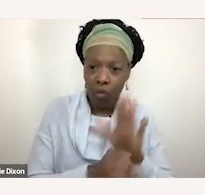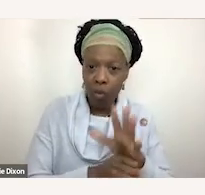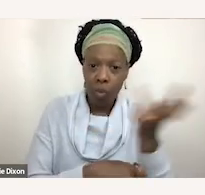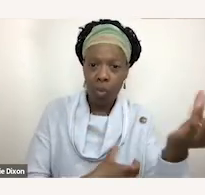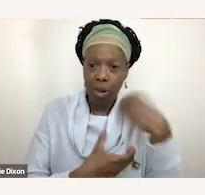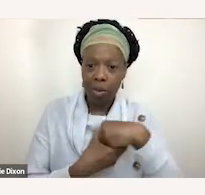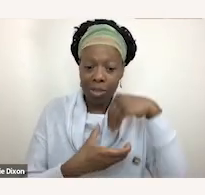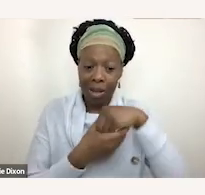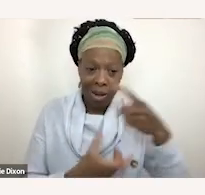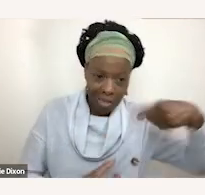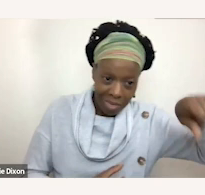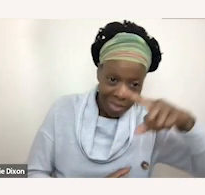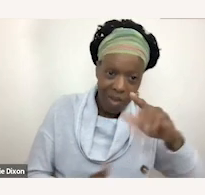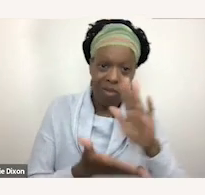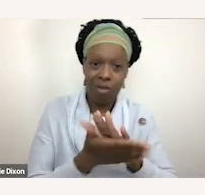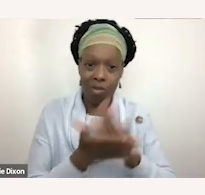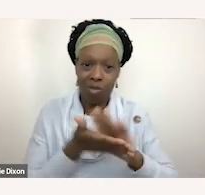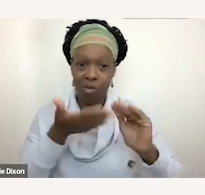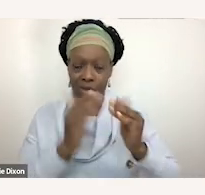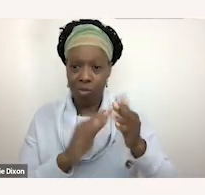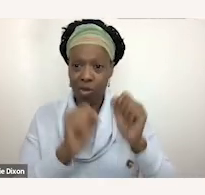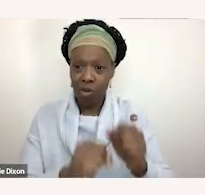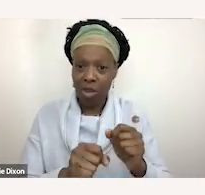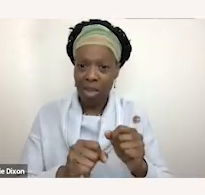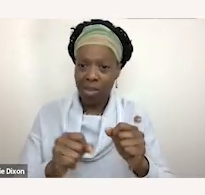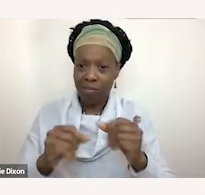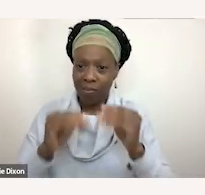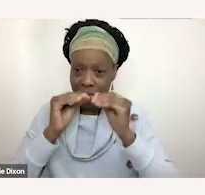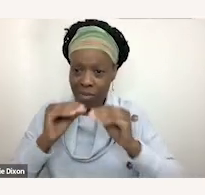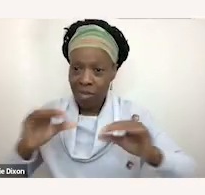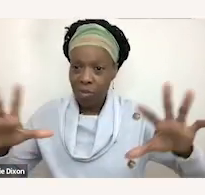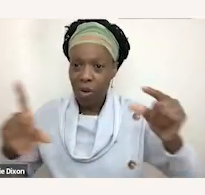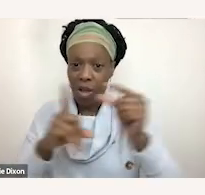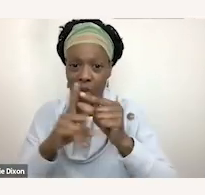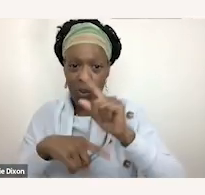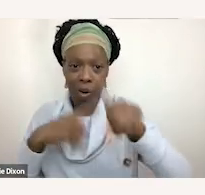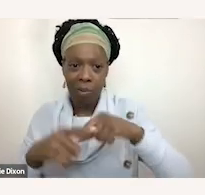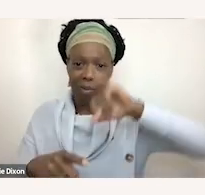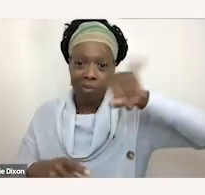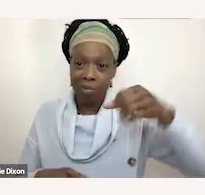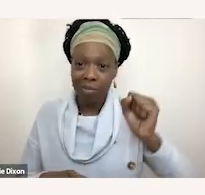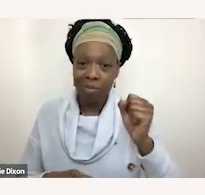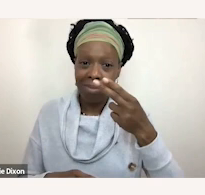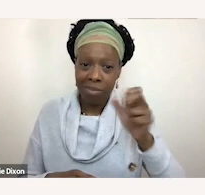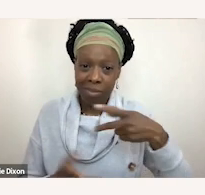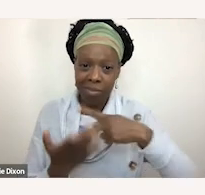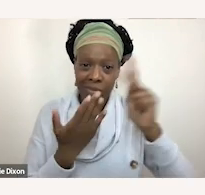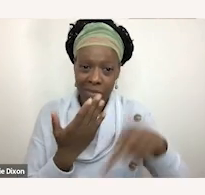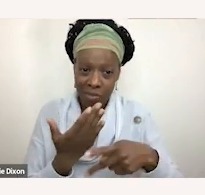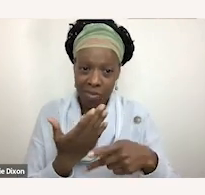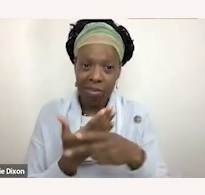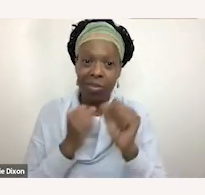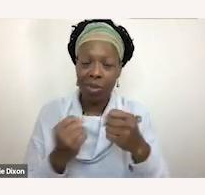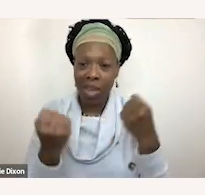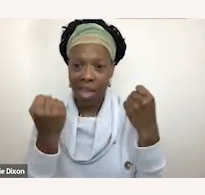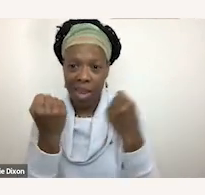community so you can spread the word about the just say hi program amongst your peers you can advocate for bringing